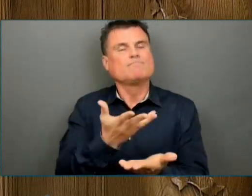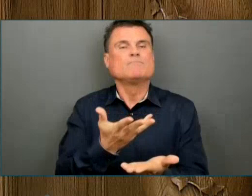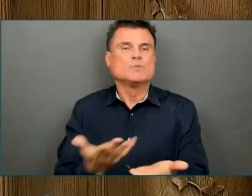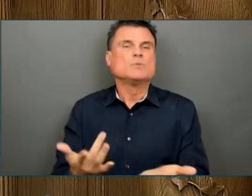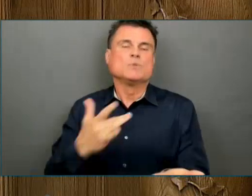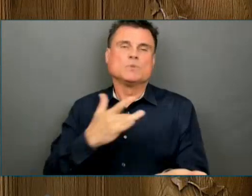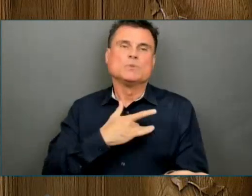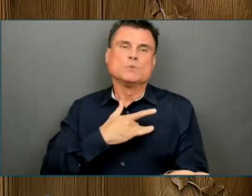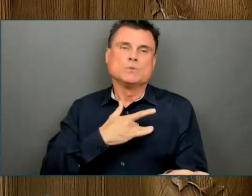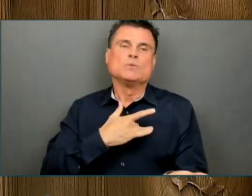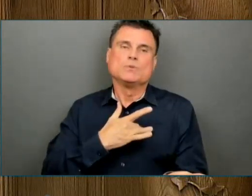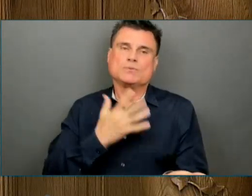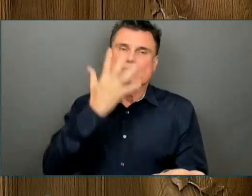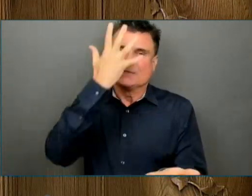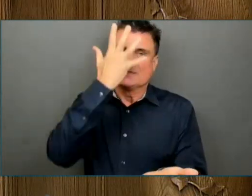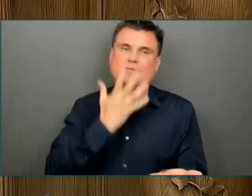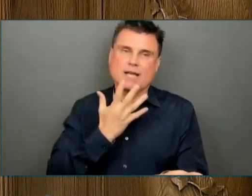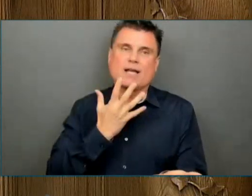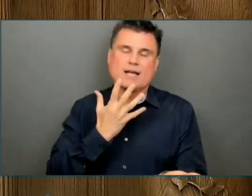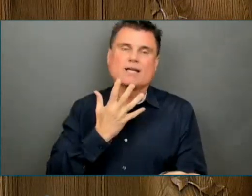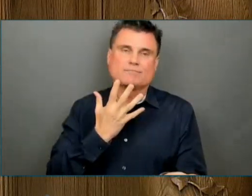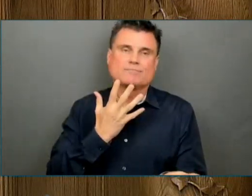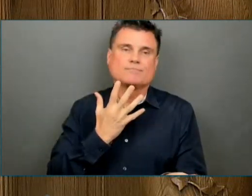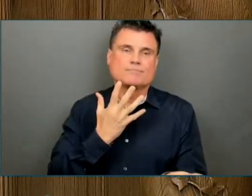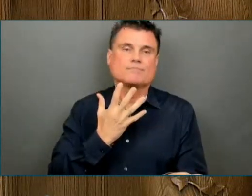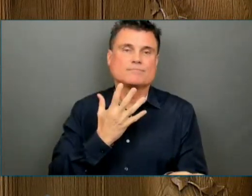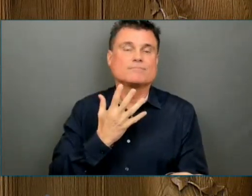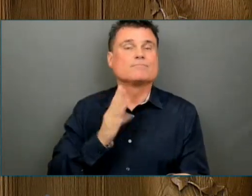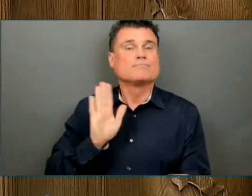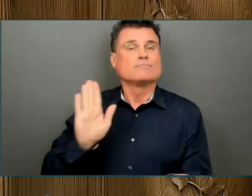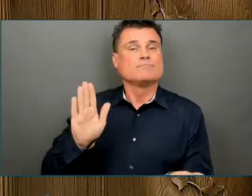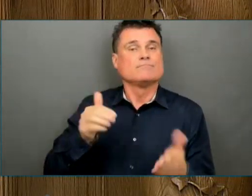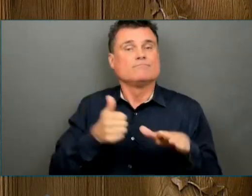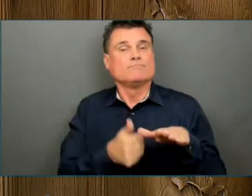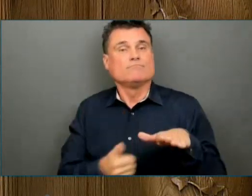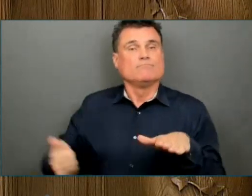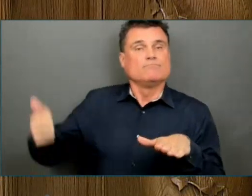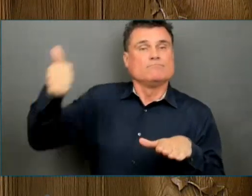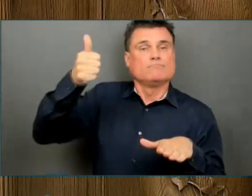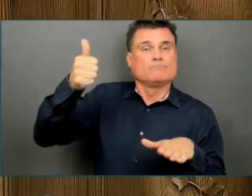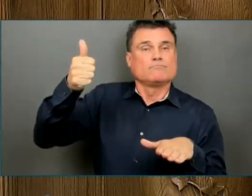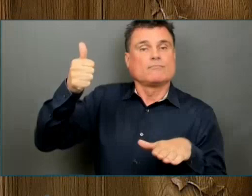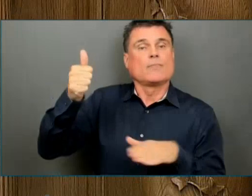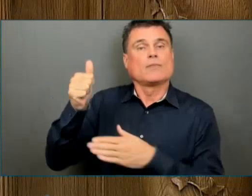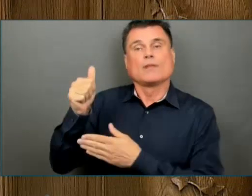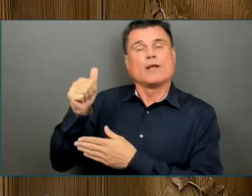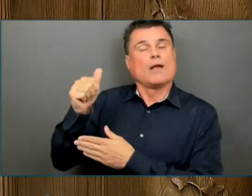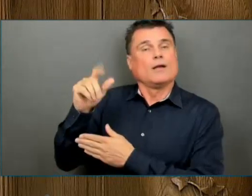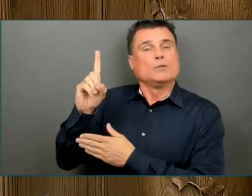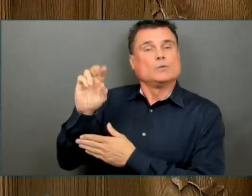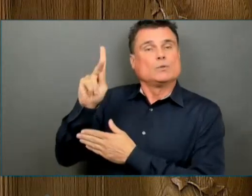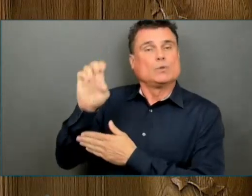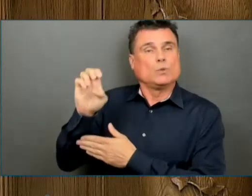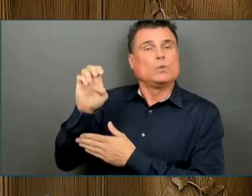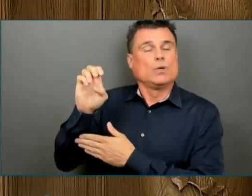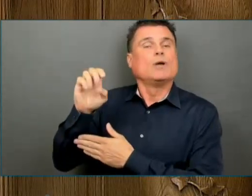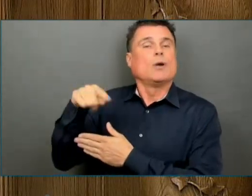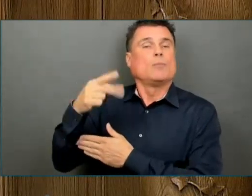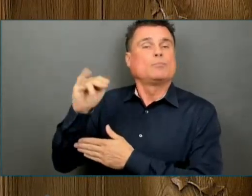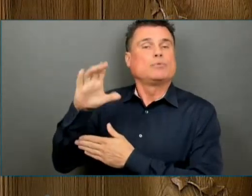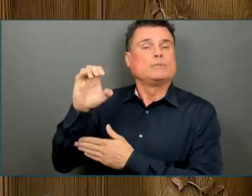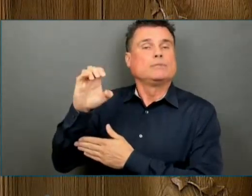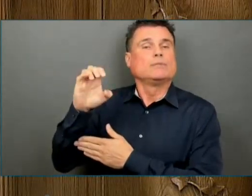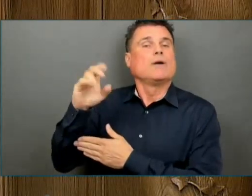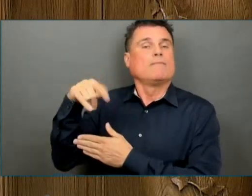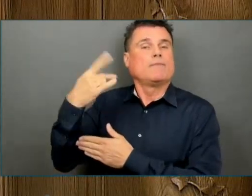April 9, 2021. As the devoted husband and consort to Her Majesty the Queen, the marriage of Her Majesty